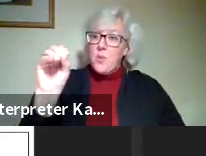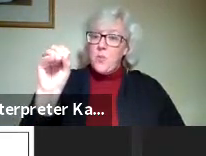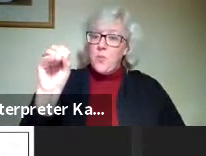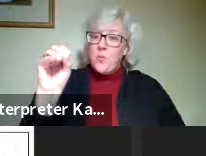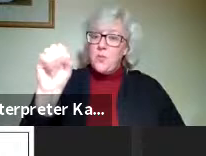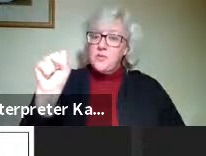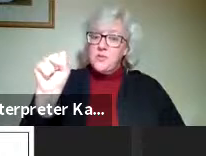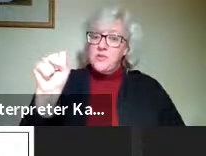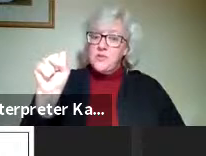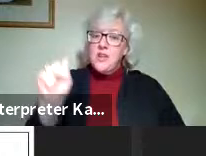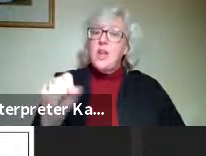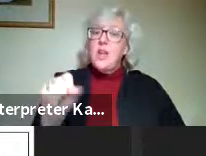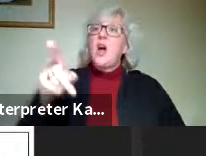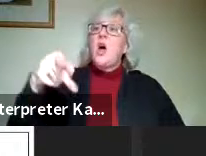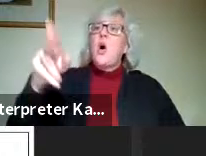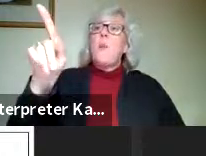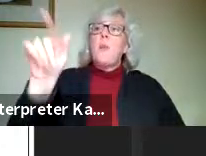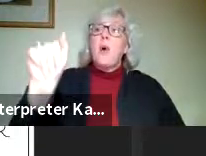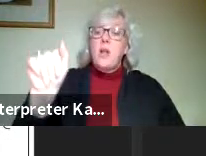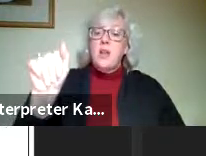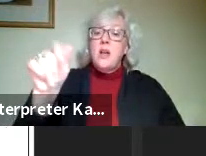Paula Marie Powell,